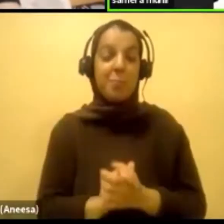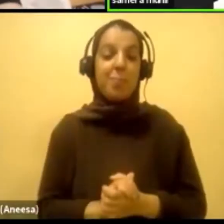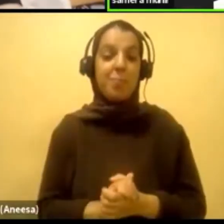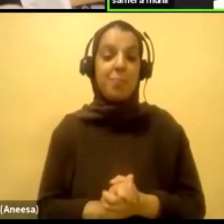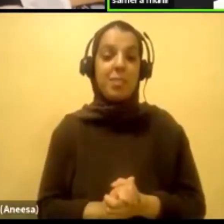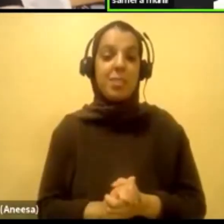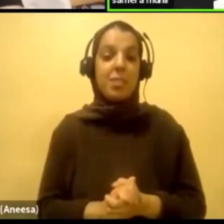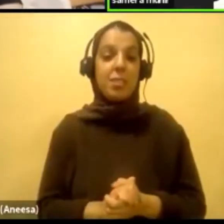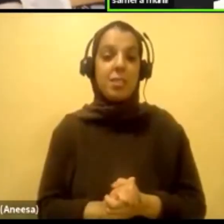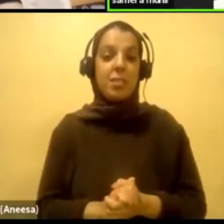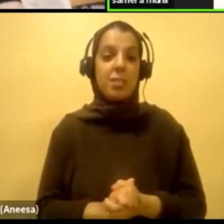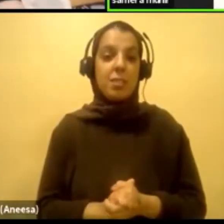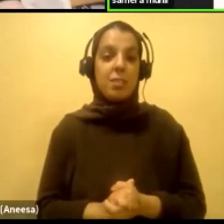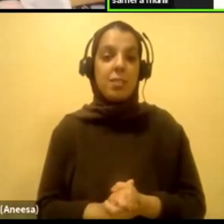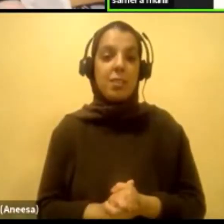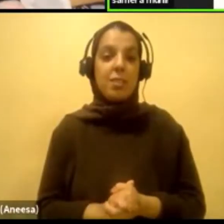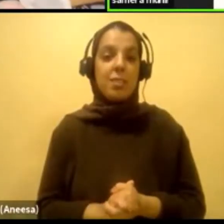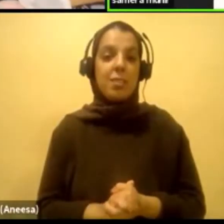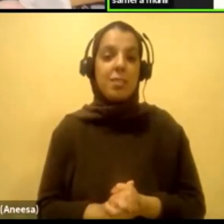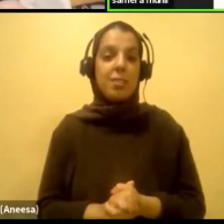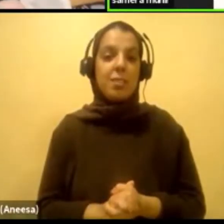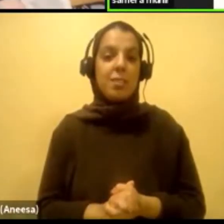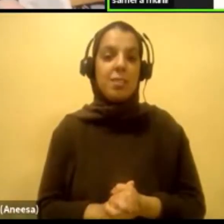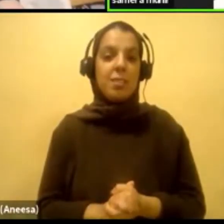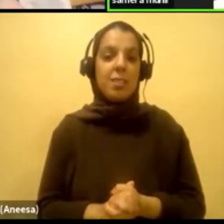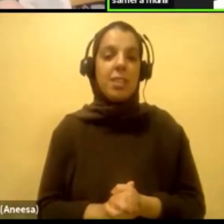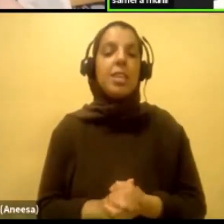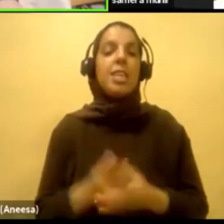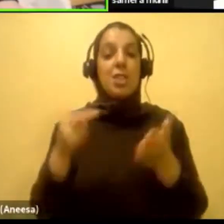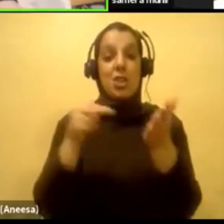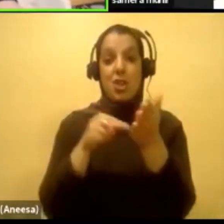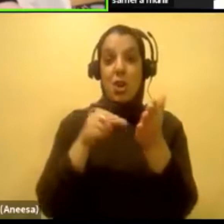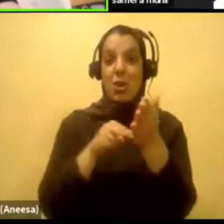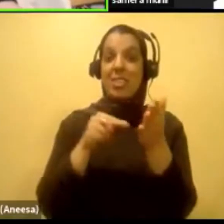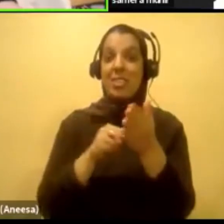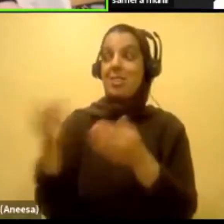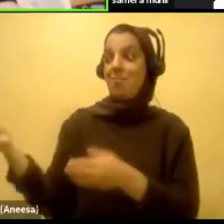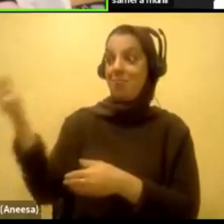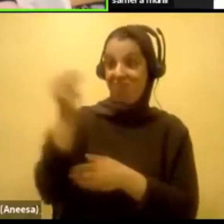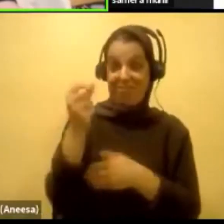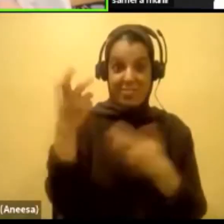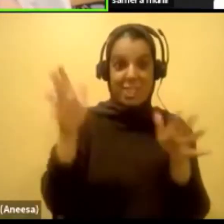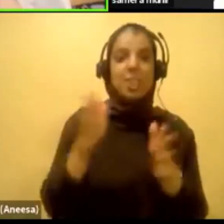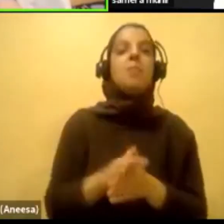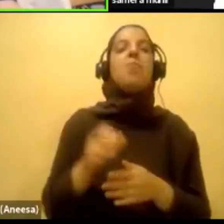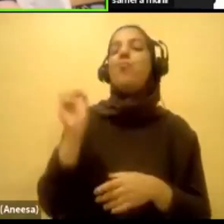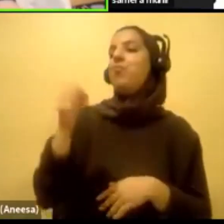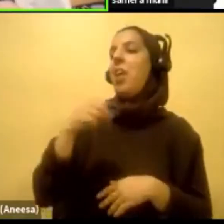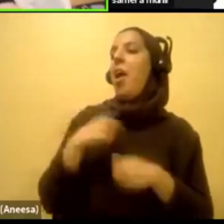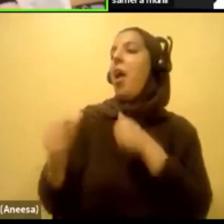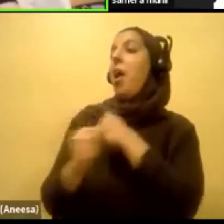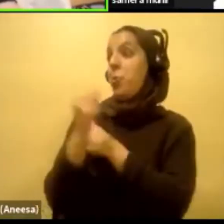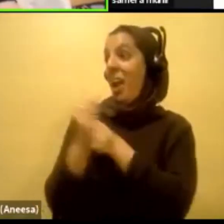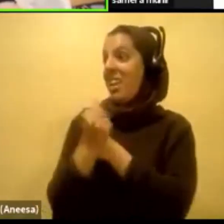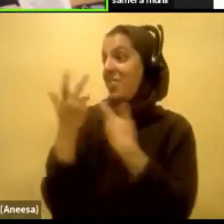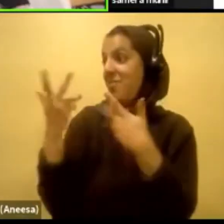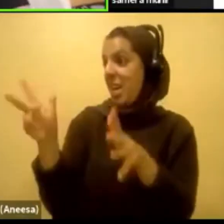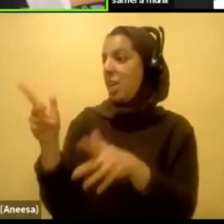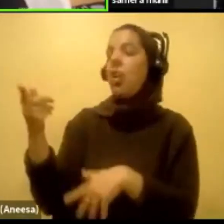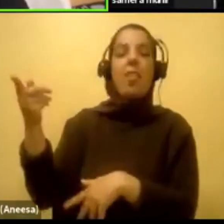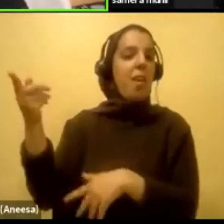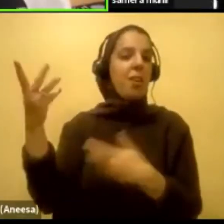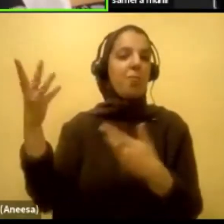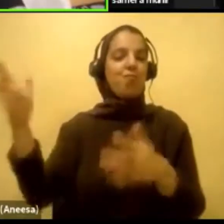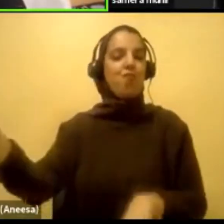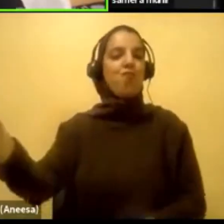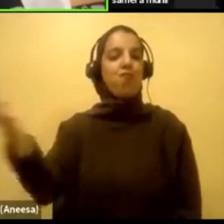your, you know, your individual laughter within the day. It worked out in the end. I threatened them and all it took was a threat. And I don't want anyone